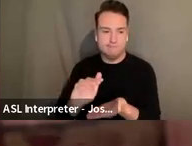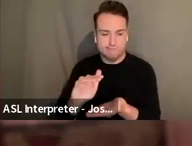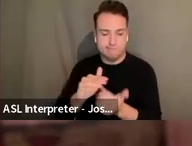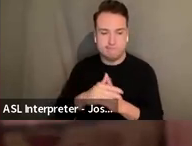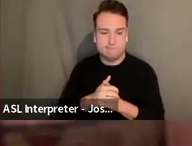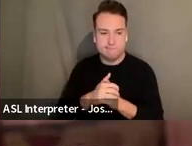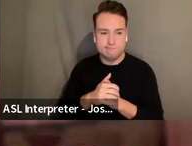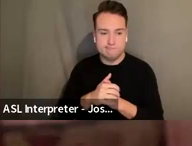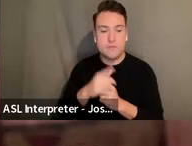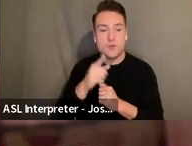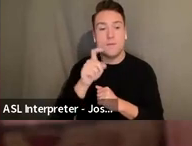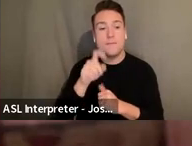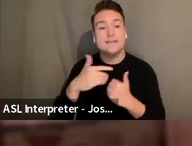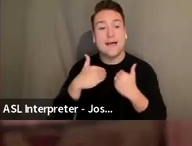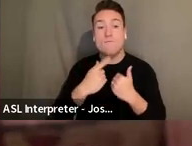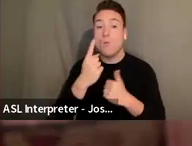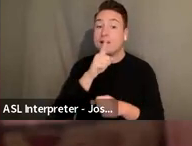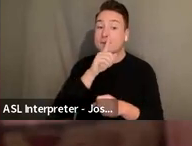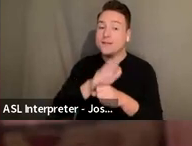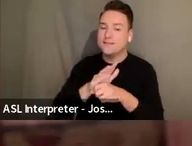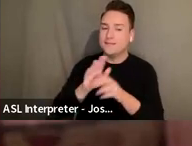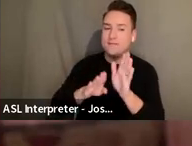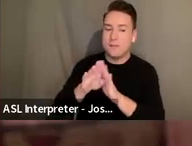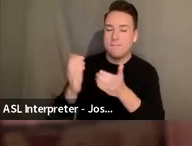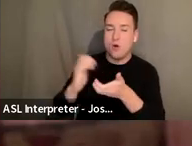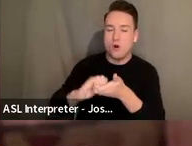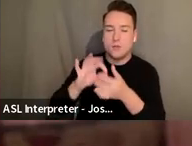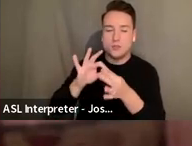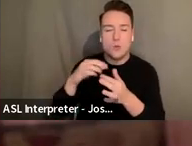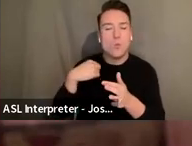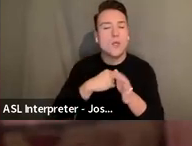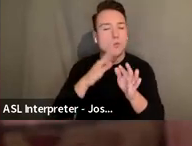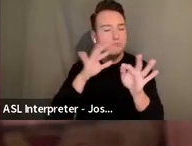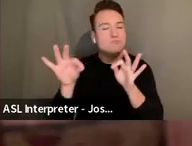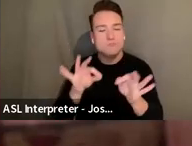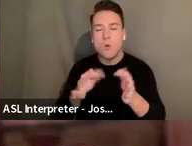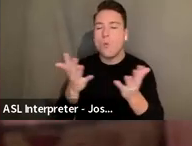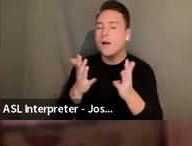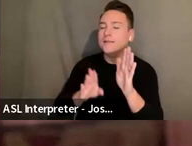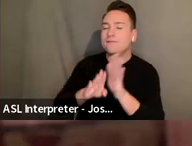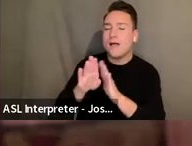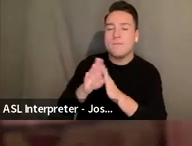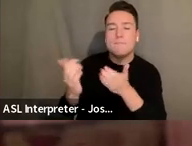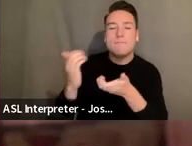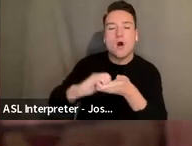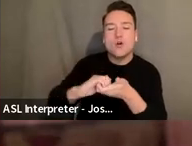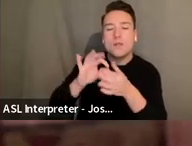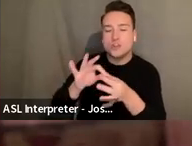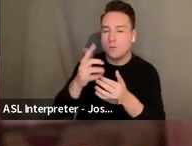have one committed development partner relationship. We will go into what a development partner relationship looks like in just a minute here.